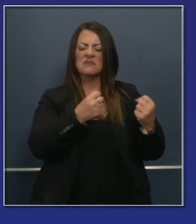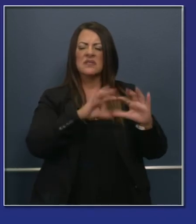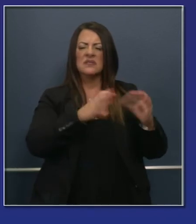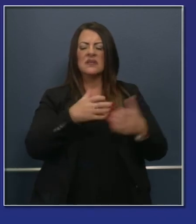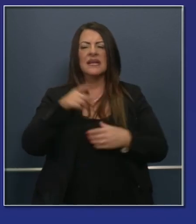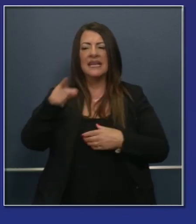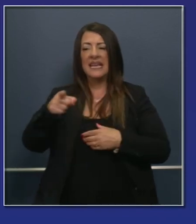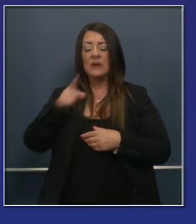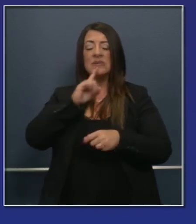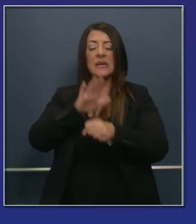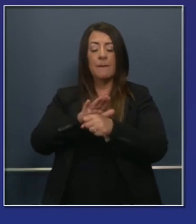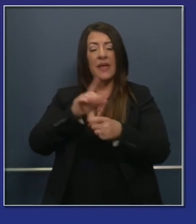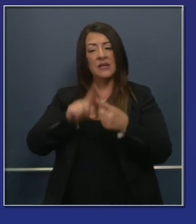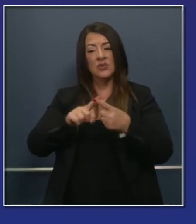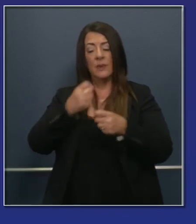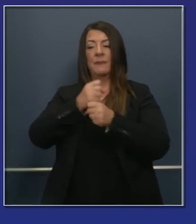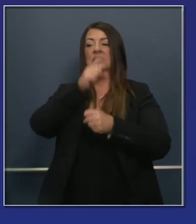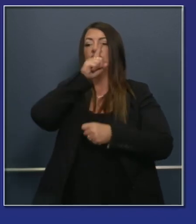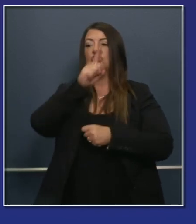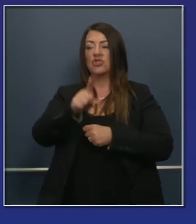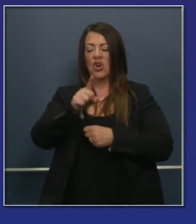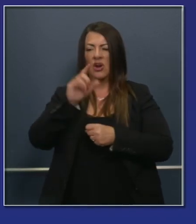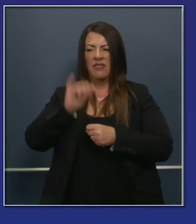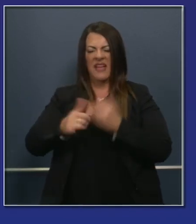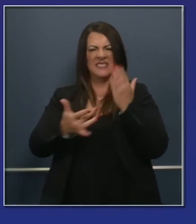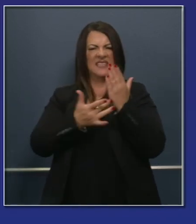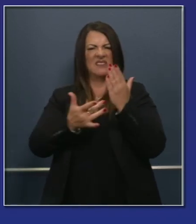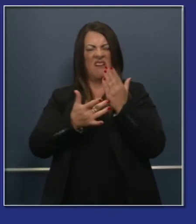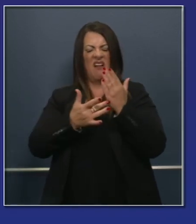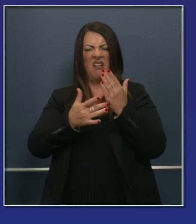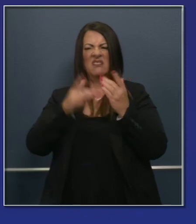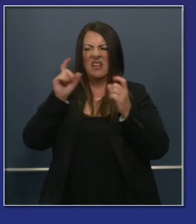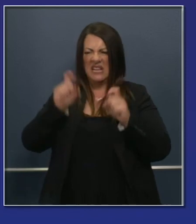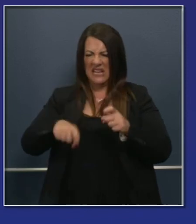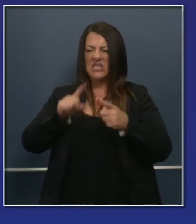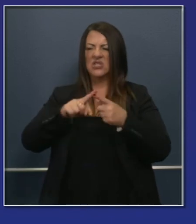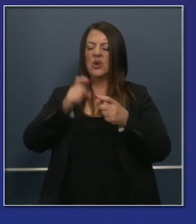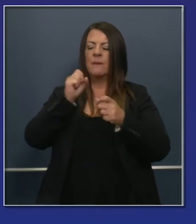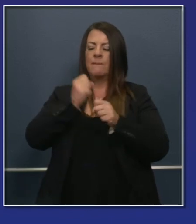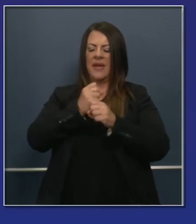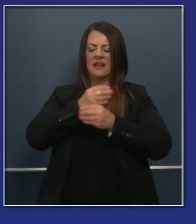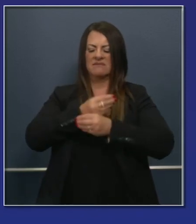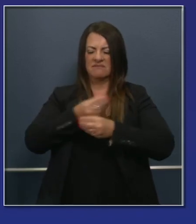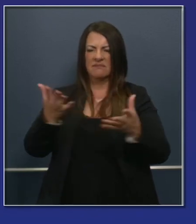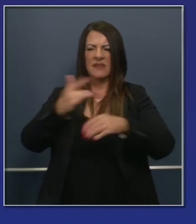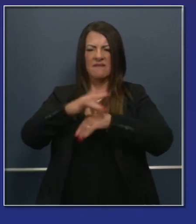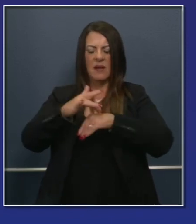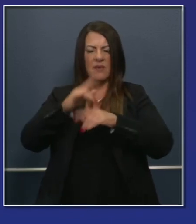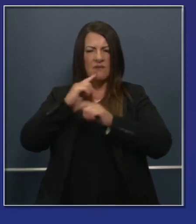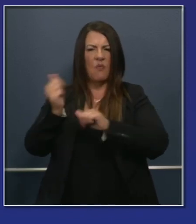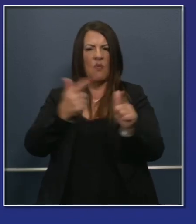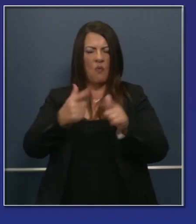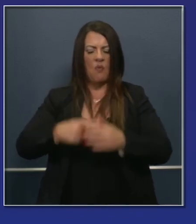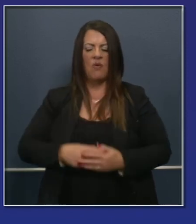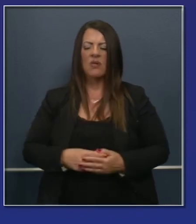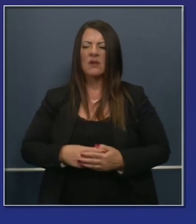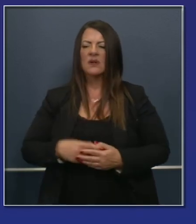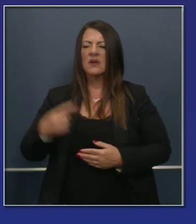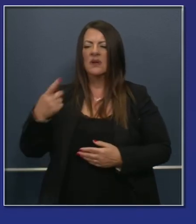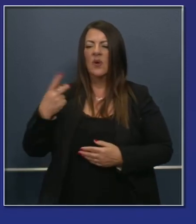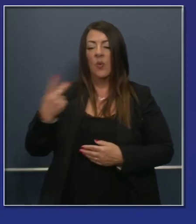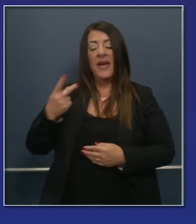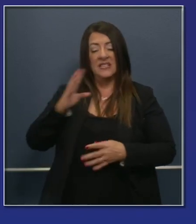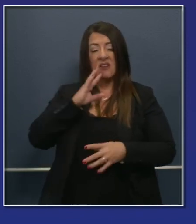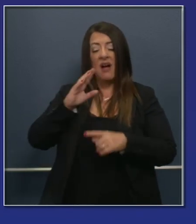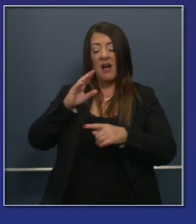digital divide once and for all. He made a point which was very resonant with me. We've been talking about the digital divide for